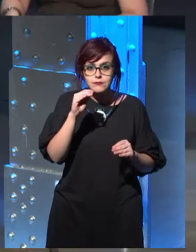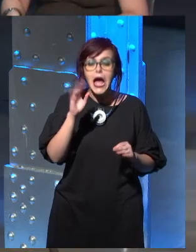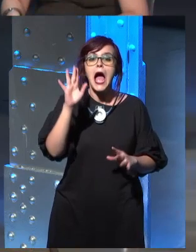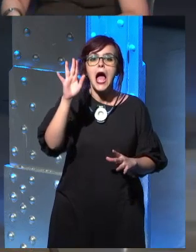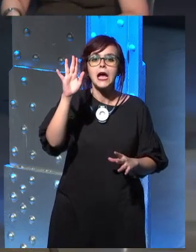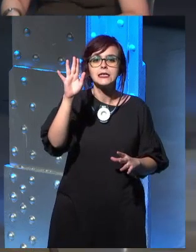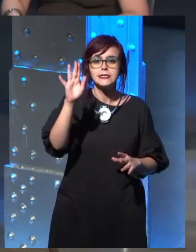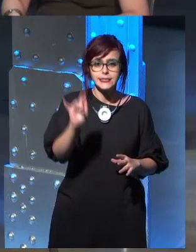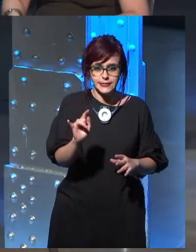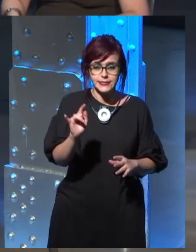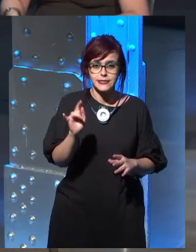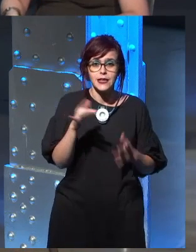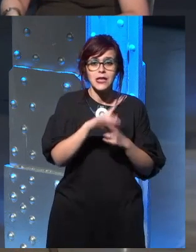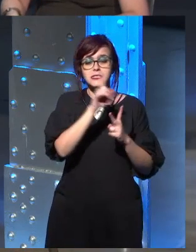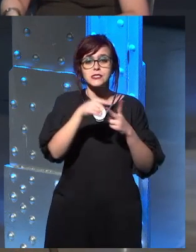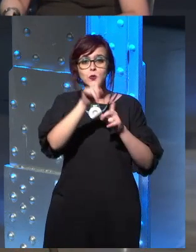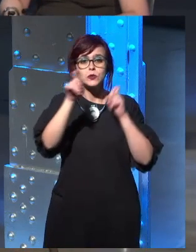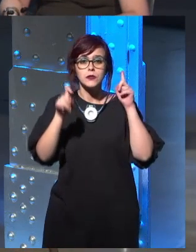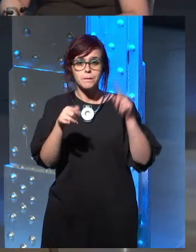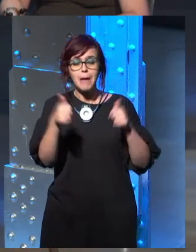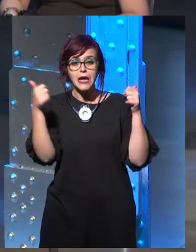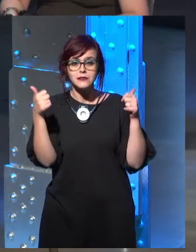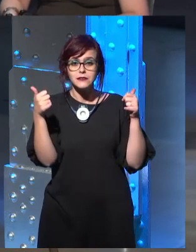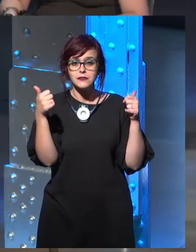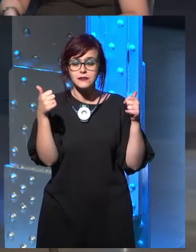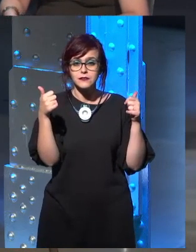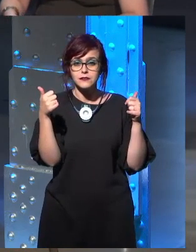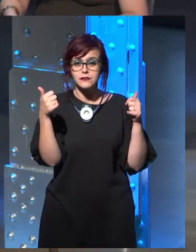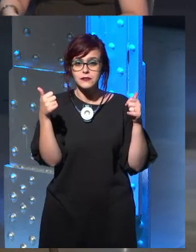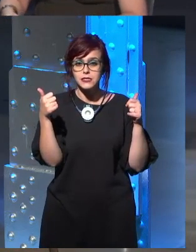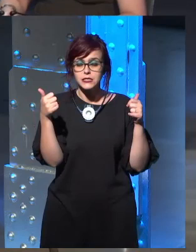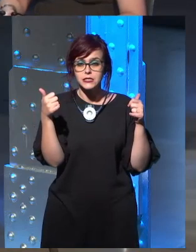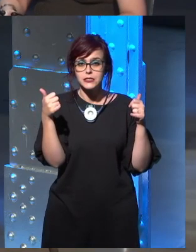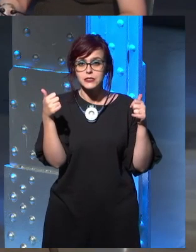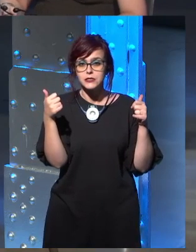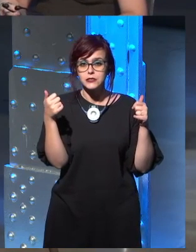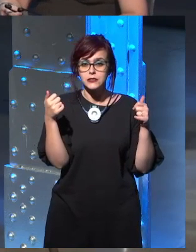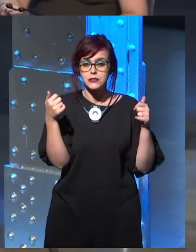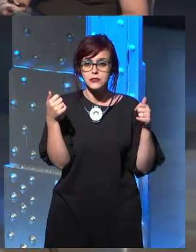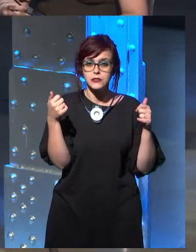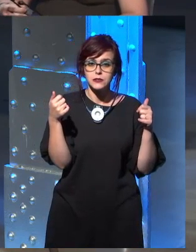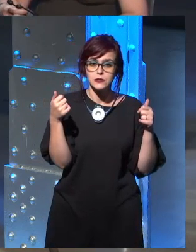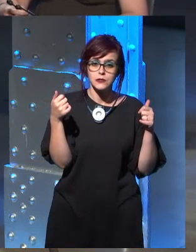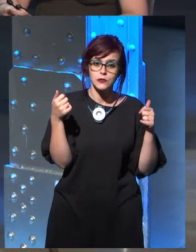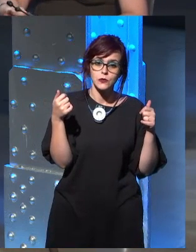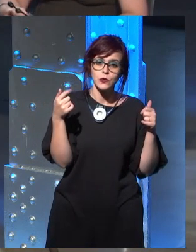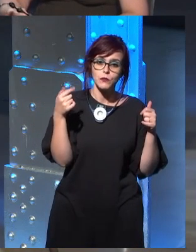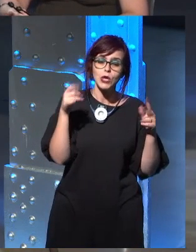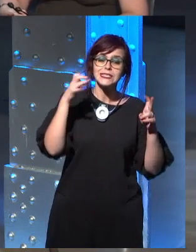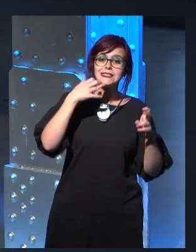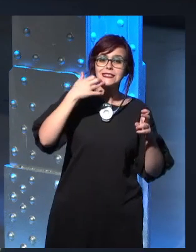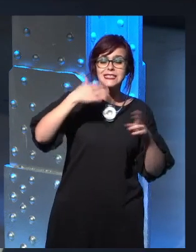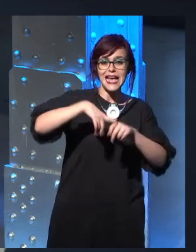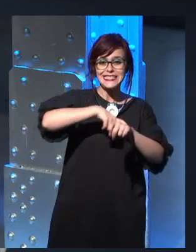think that would be more if George's approach to writing has changed at all.